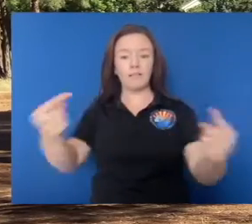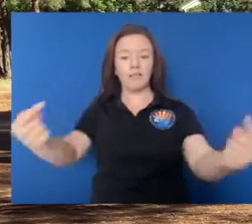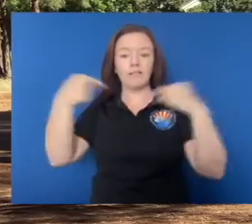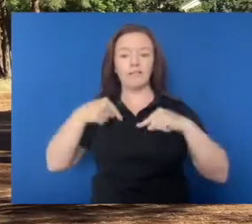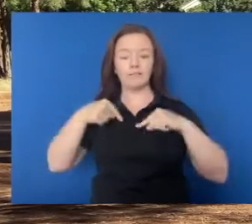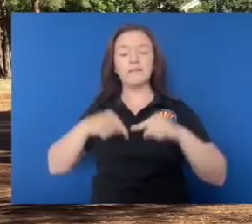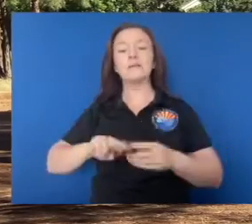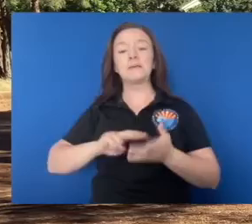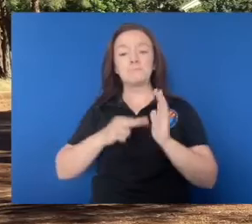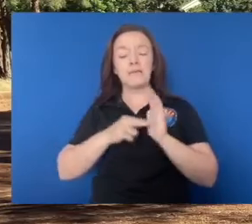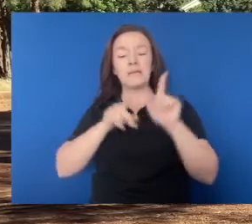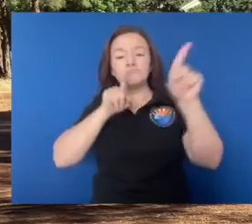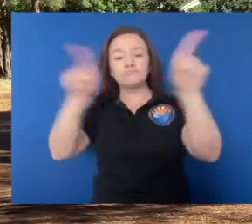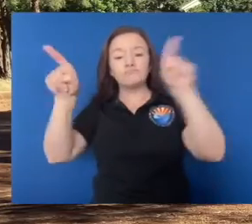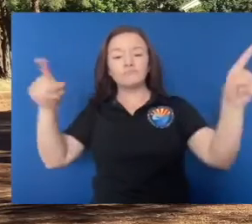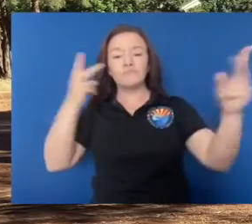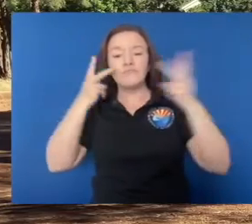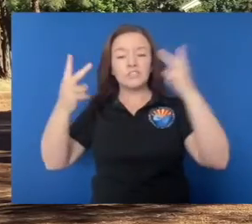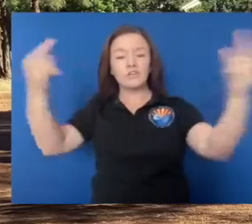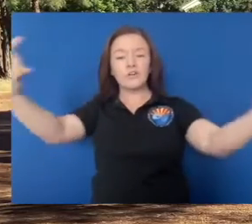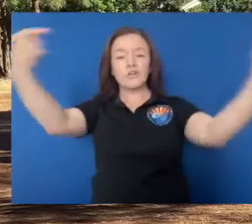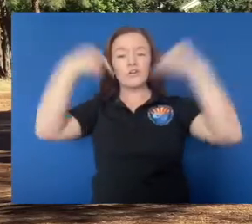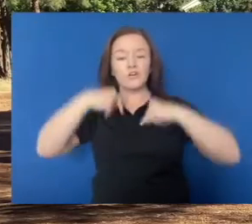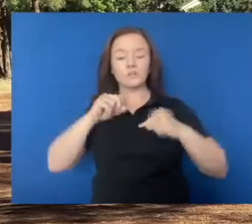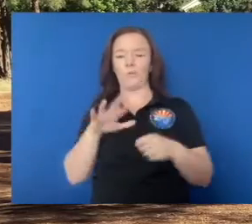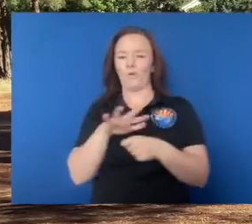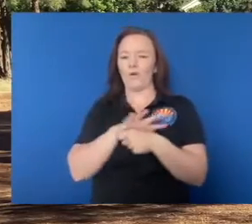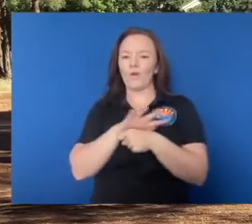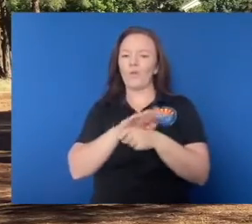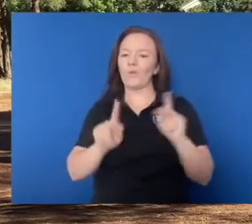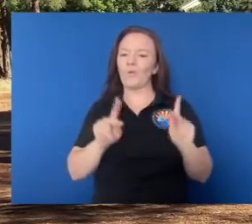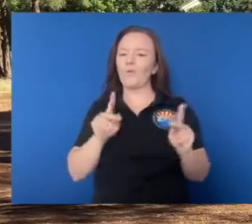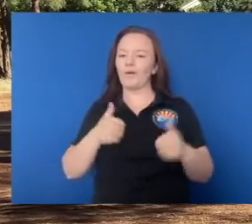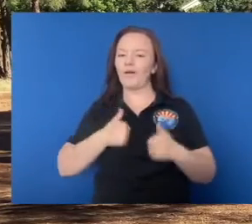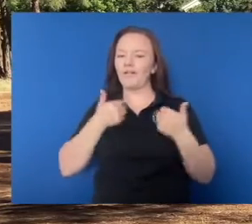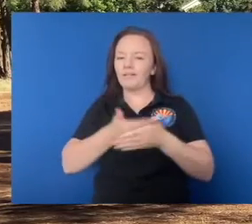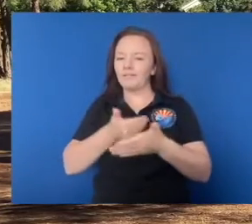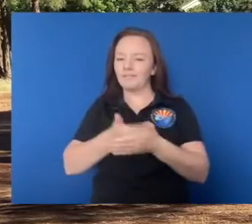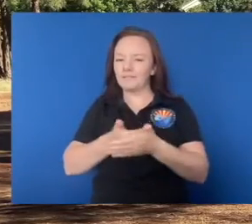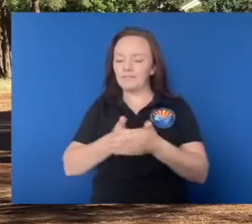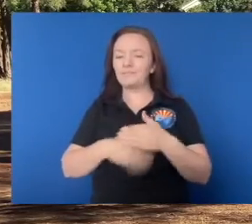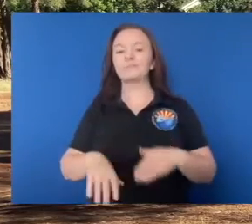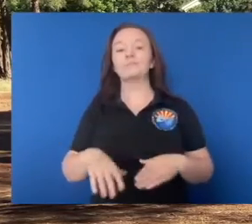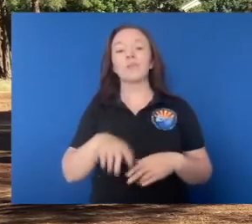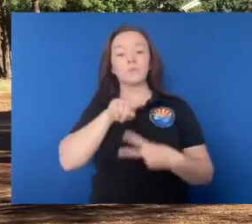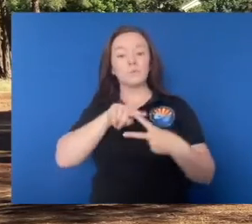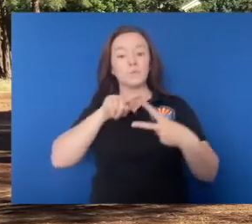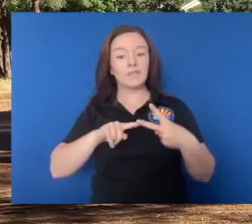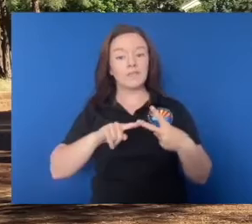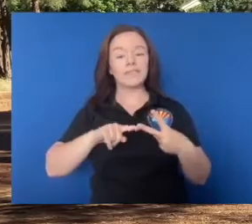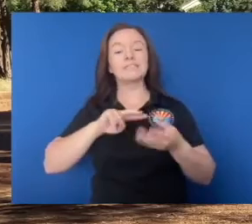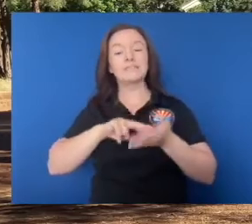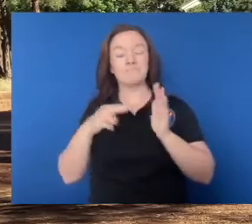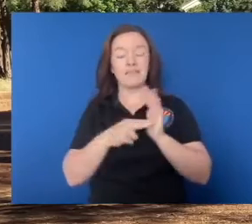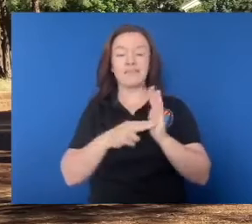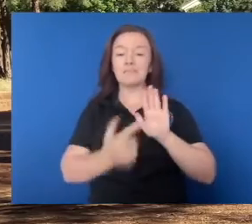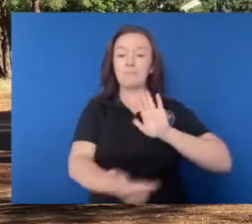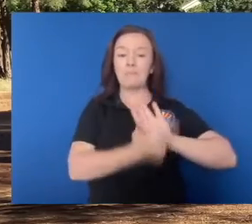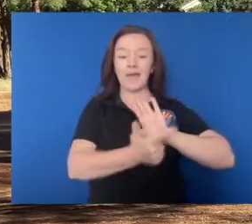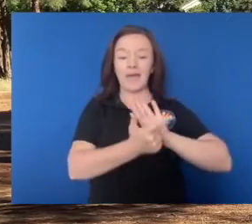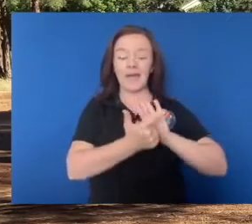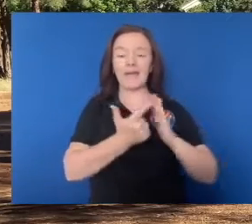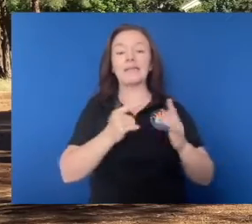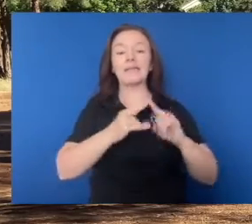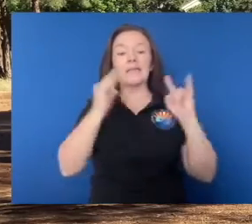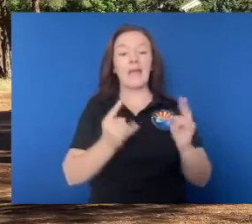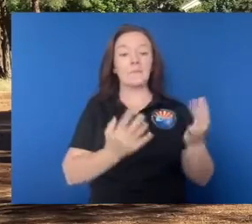fire restrictions, we're talking about two main things. We're banning campfires and we're banning smoking. So when I talk about a